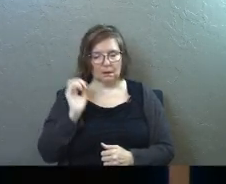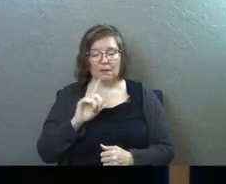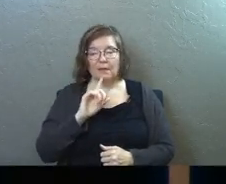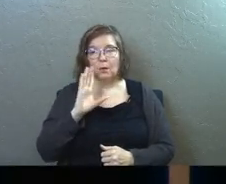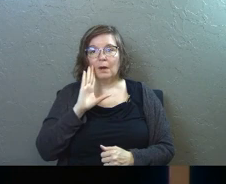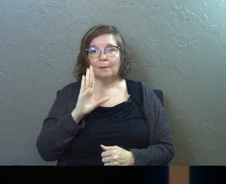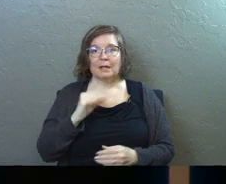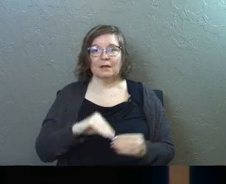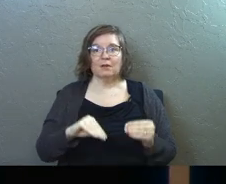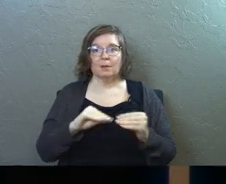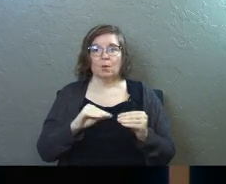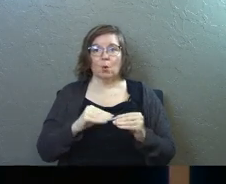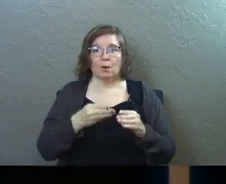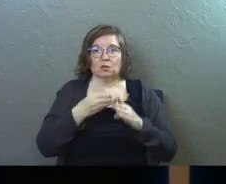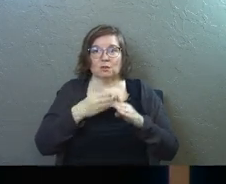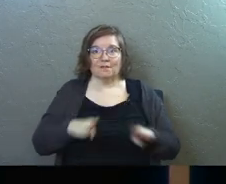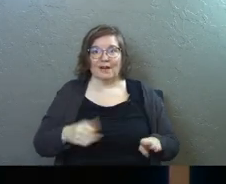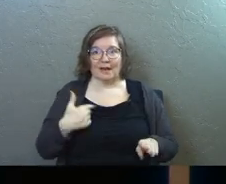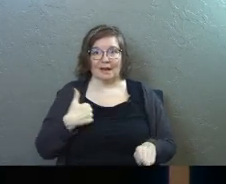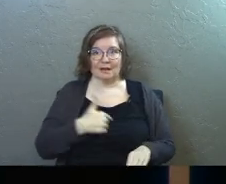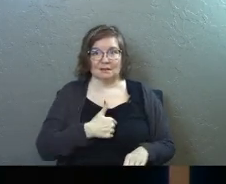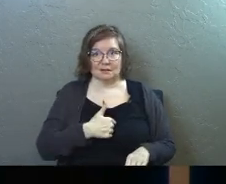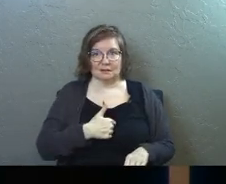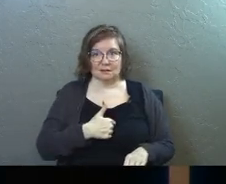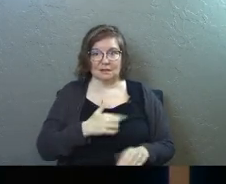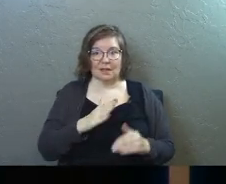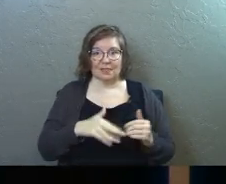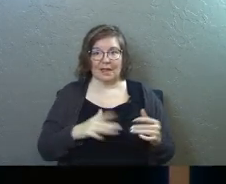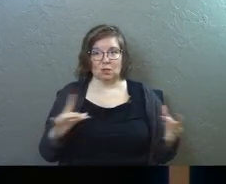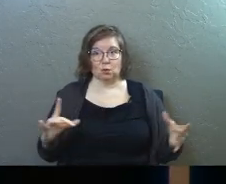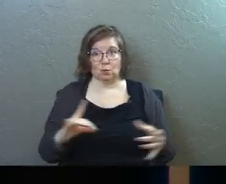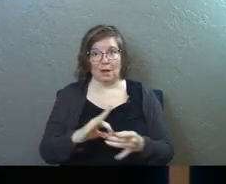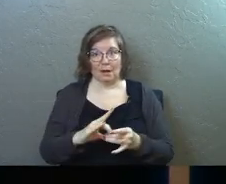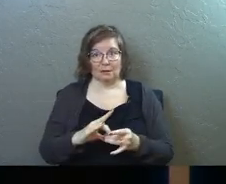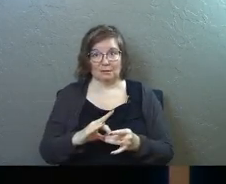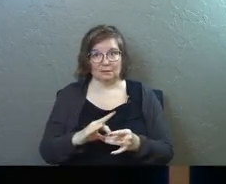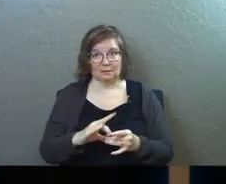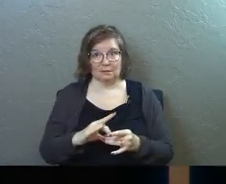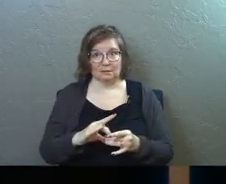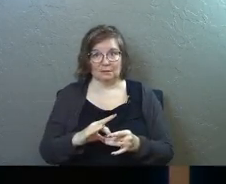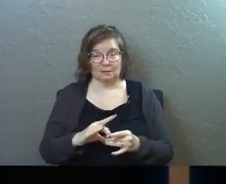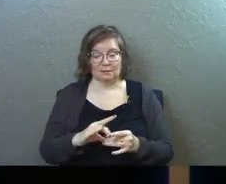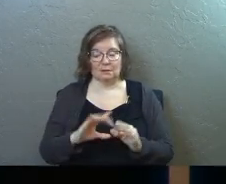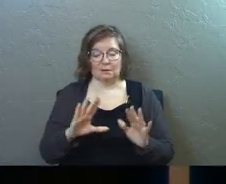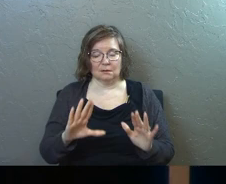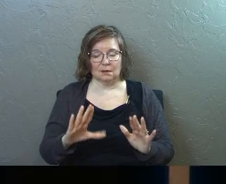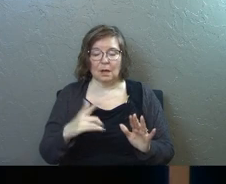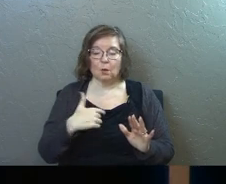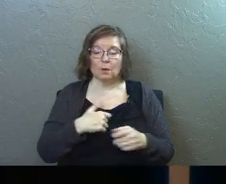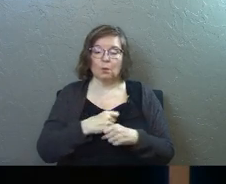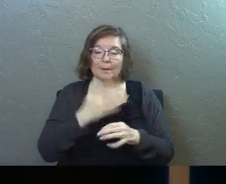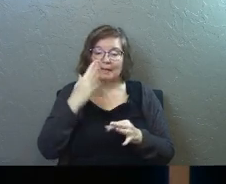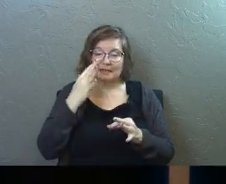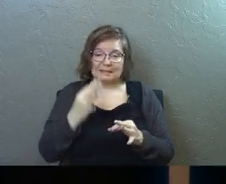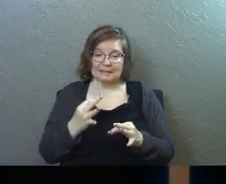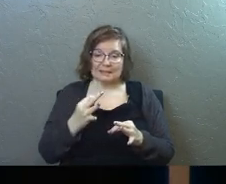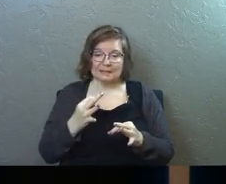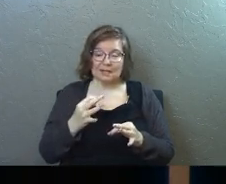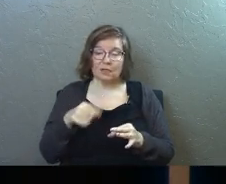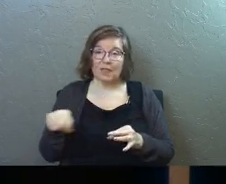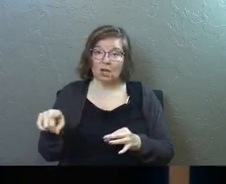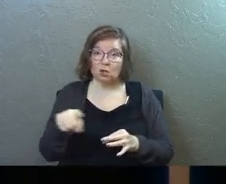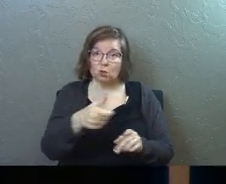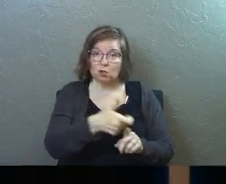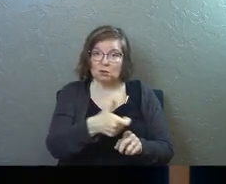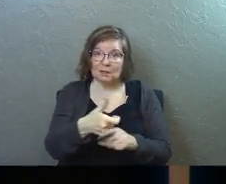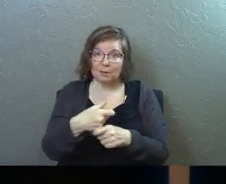there's going to be even more to divide us than to unite us and that we would make a decision that you would